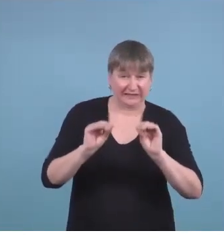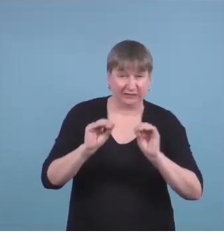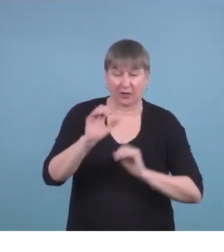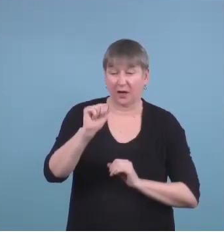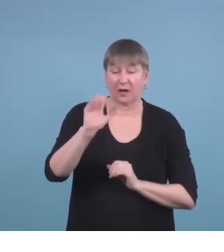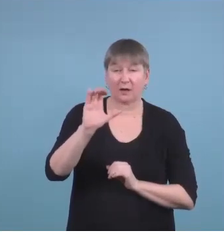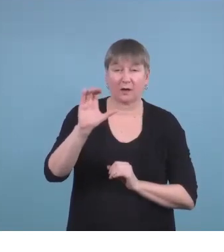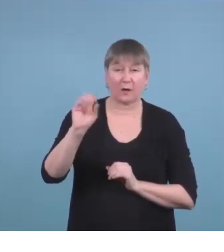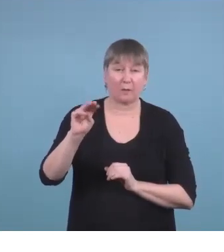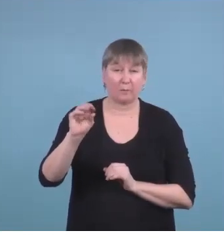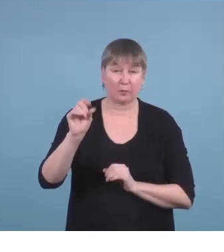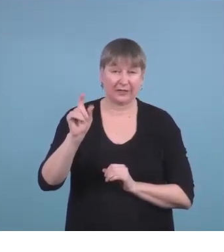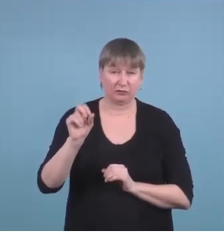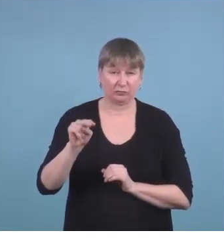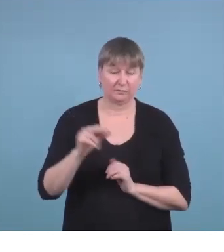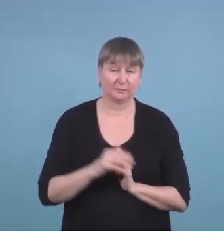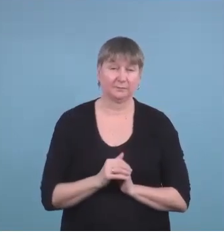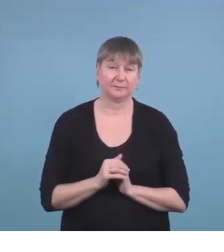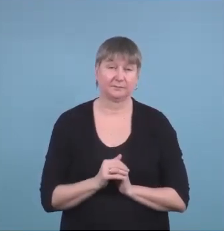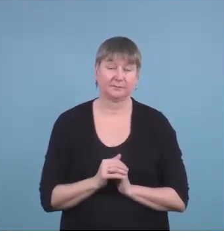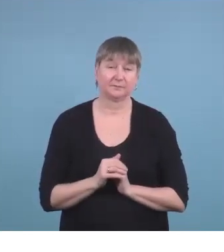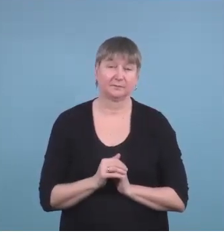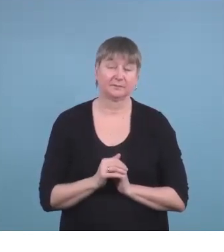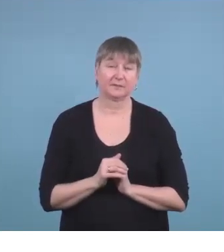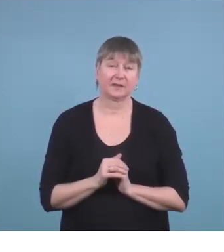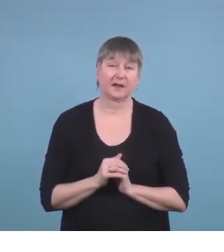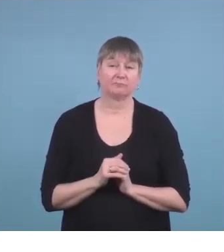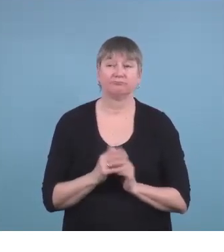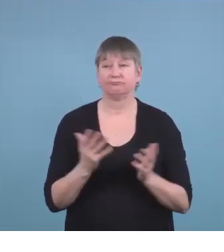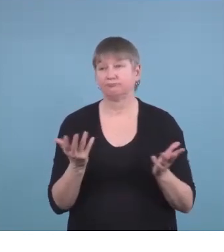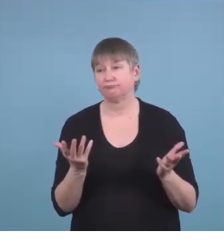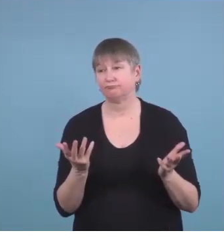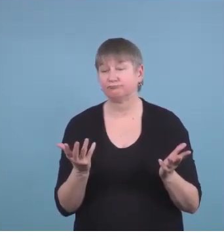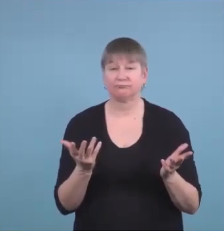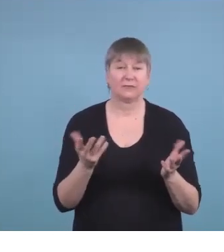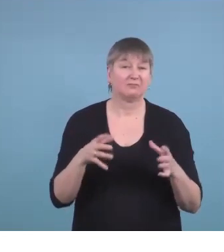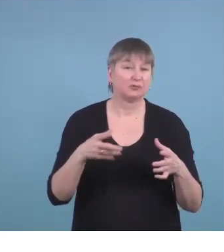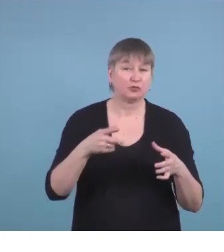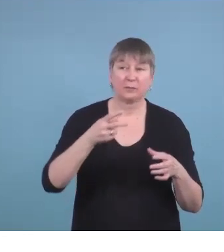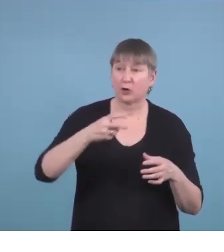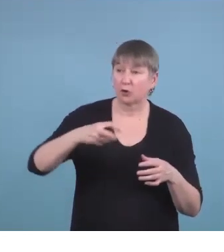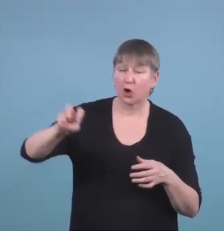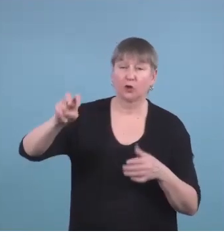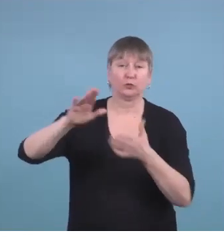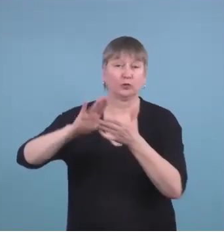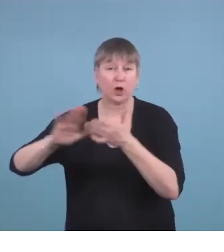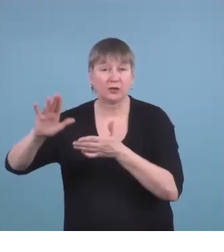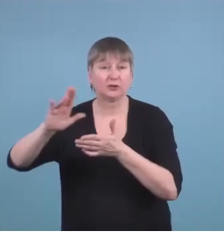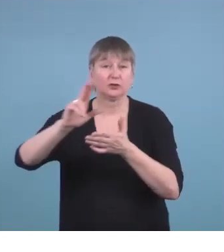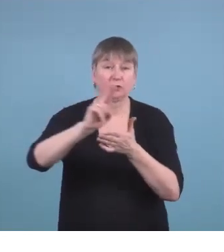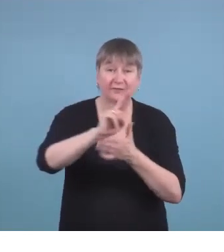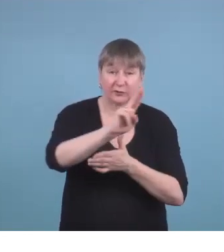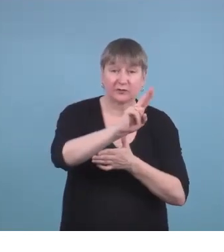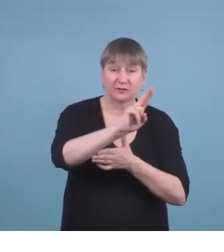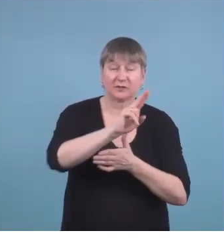when you're looking at them going on to college and university and